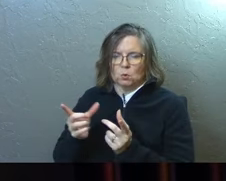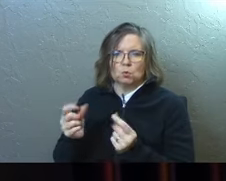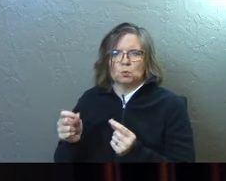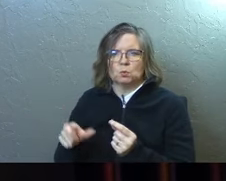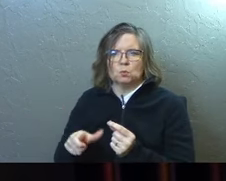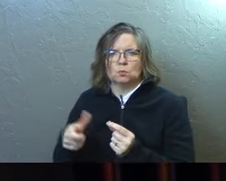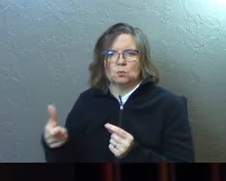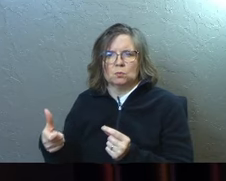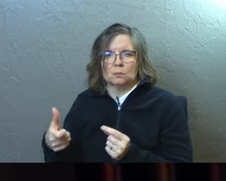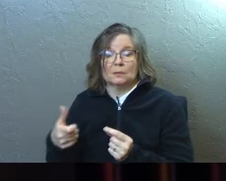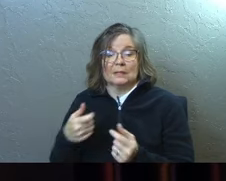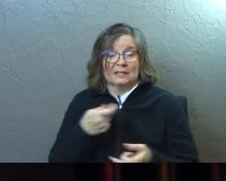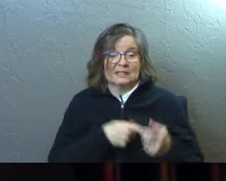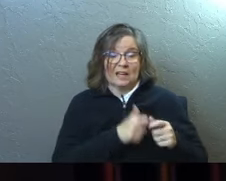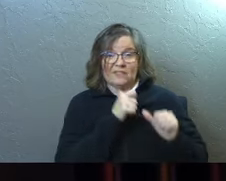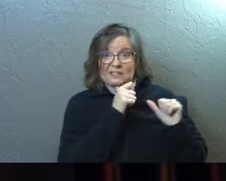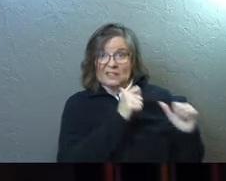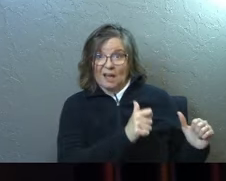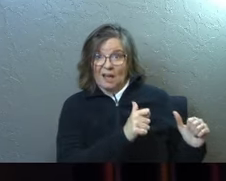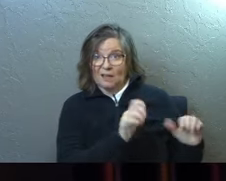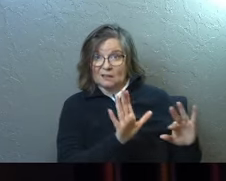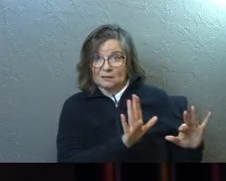instead of denying, we need to face it.